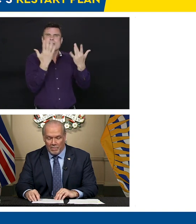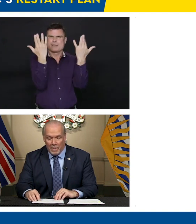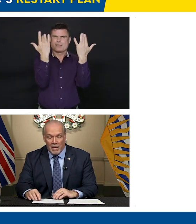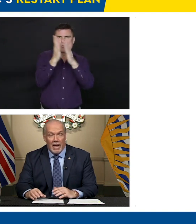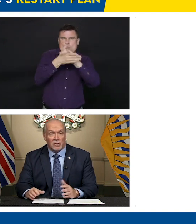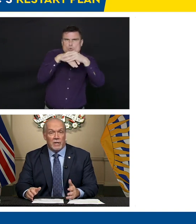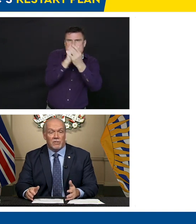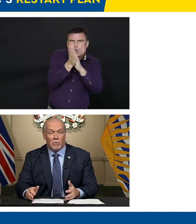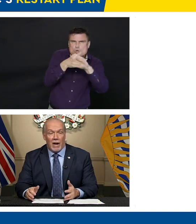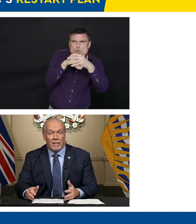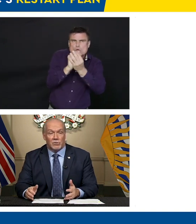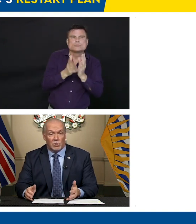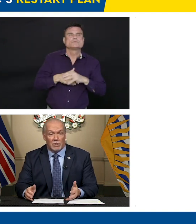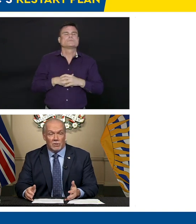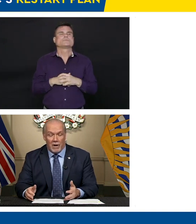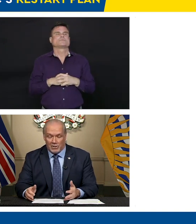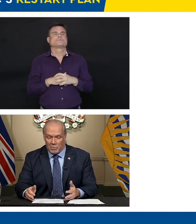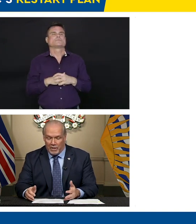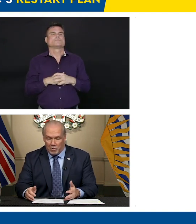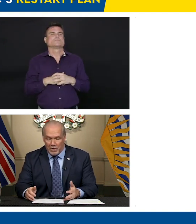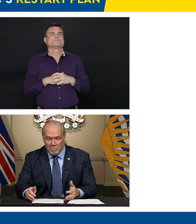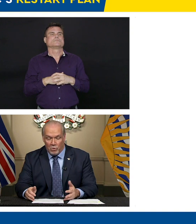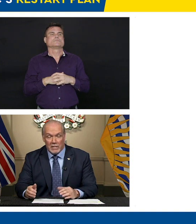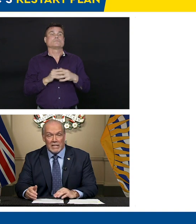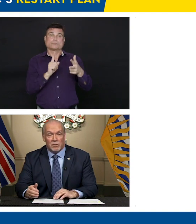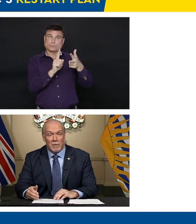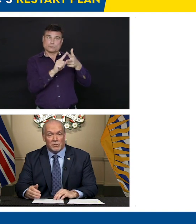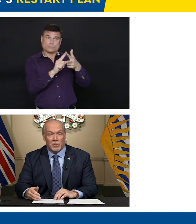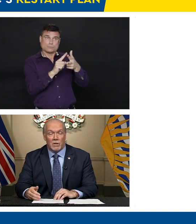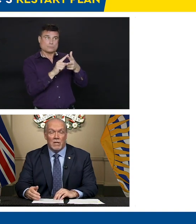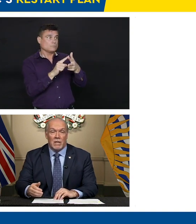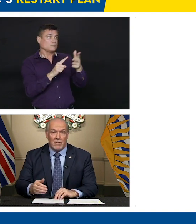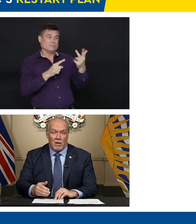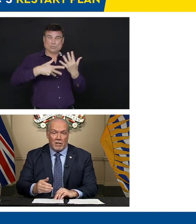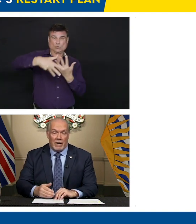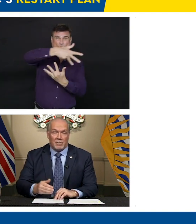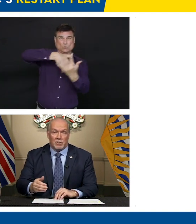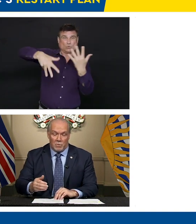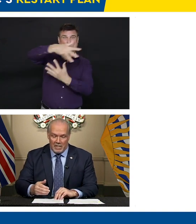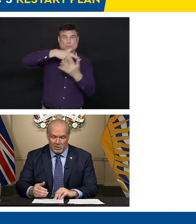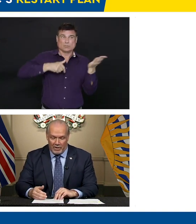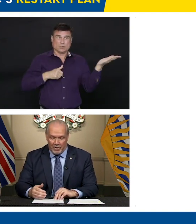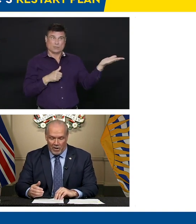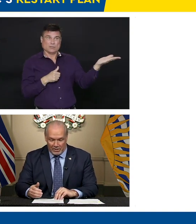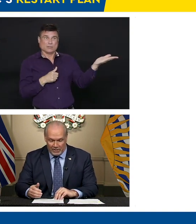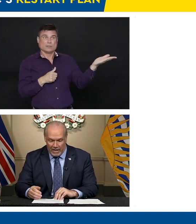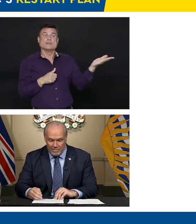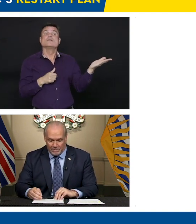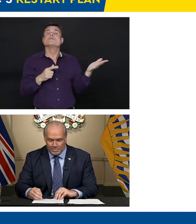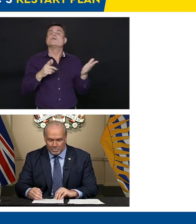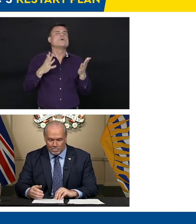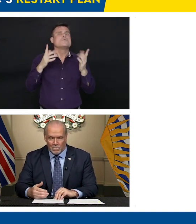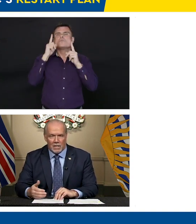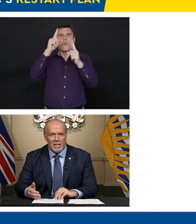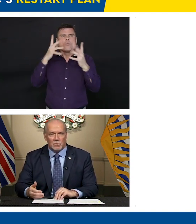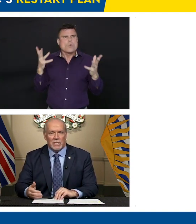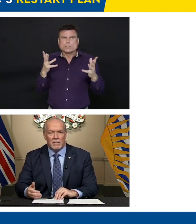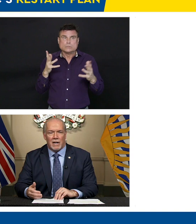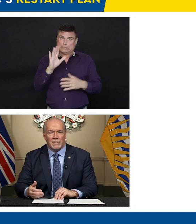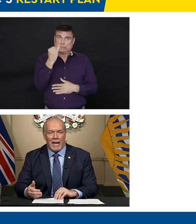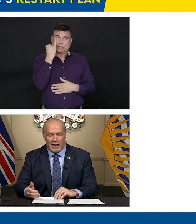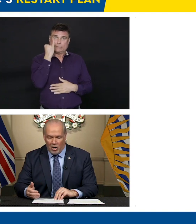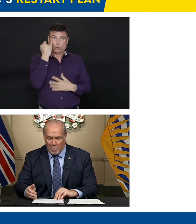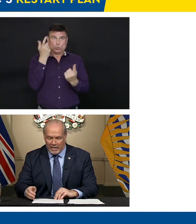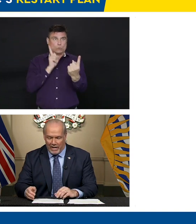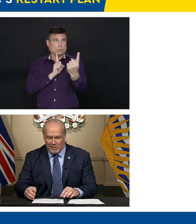distancing. As we interact, social interaction with other people, we need to make sure that our connections with each other are safe. And as